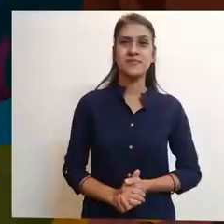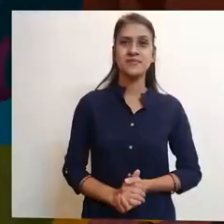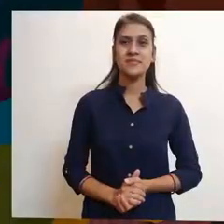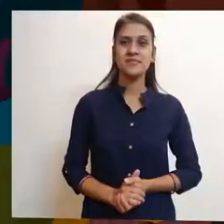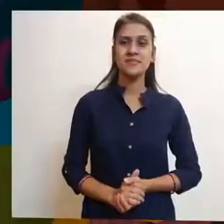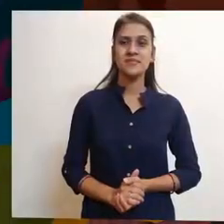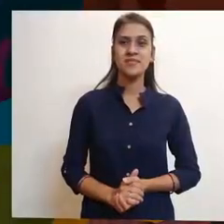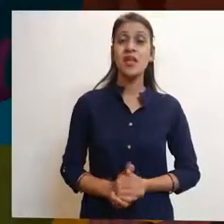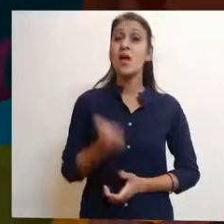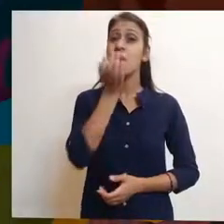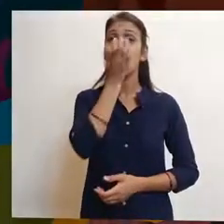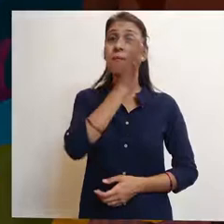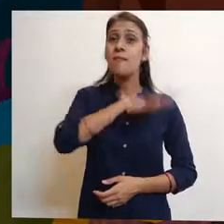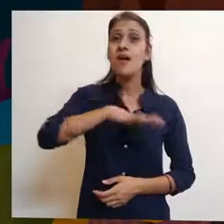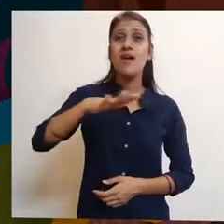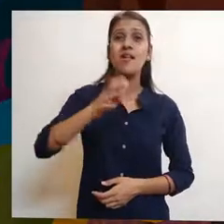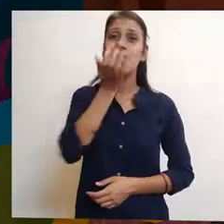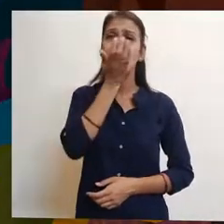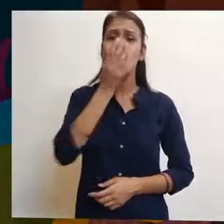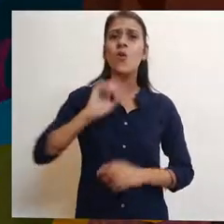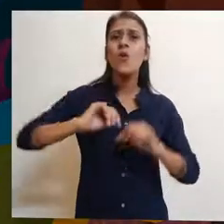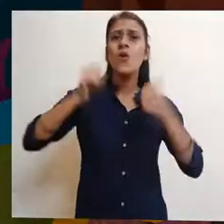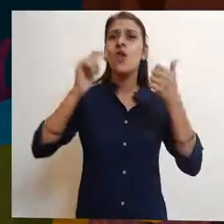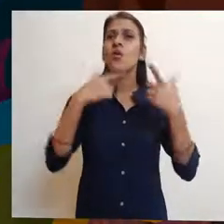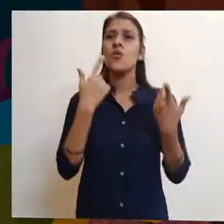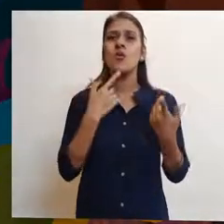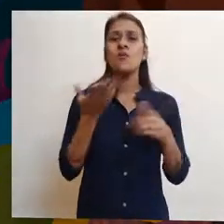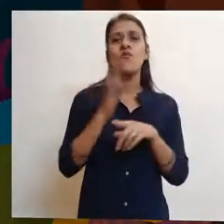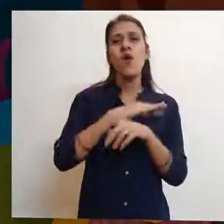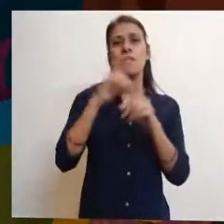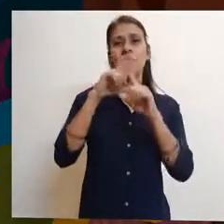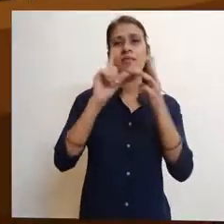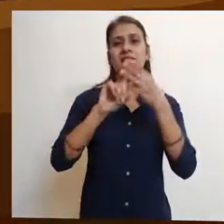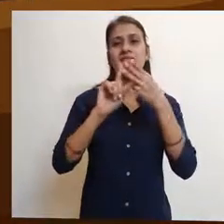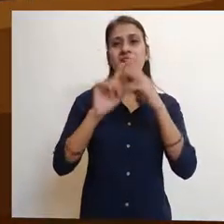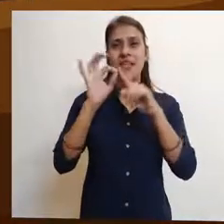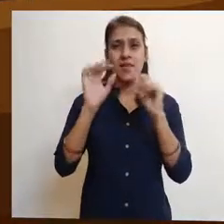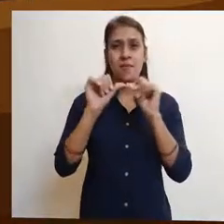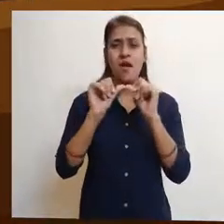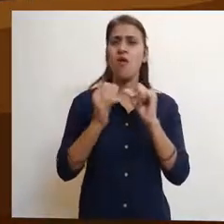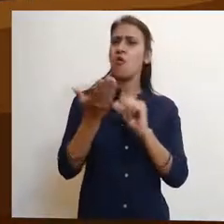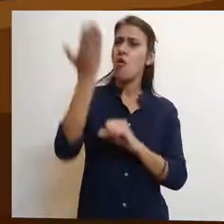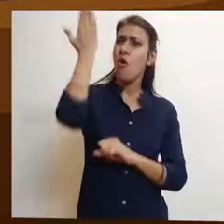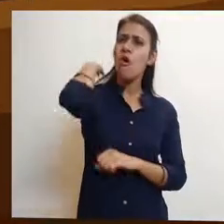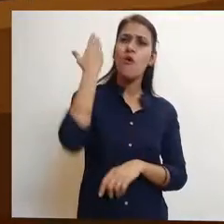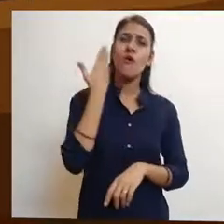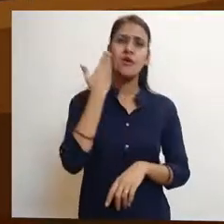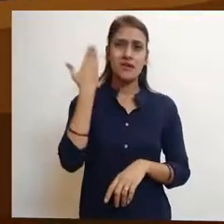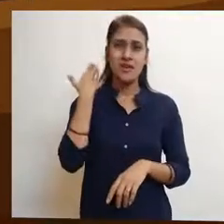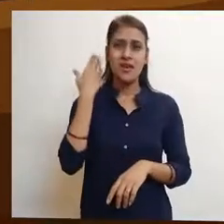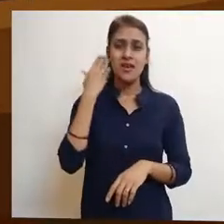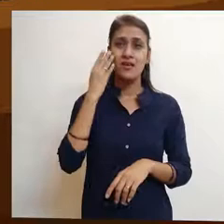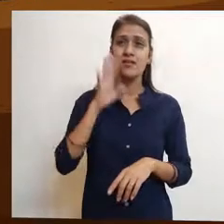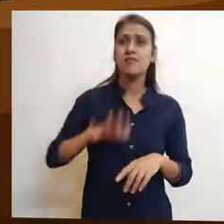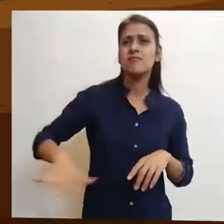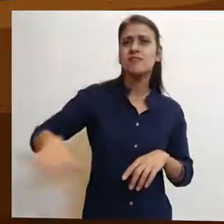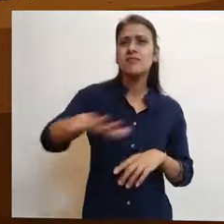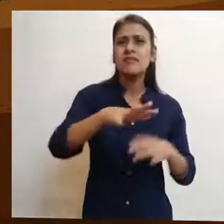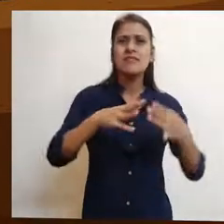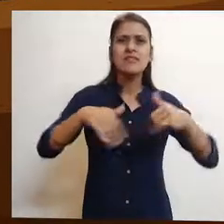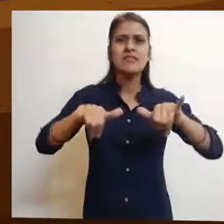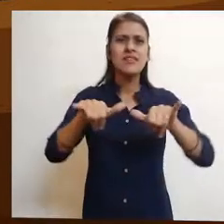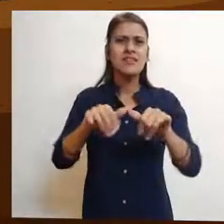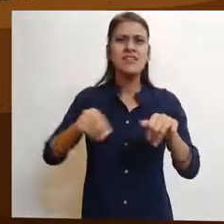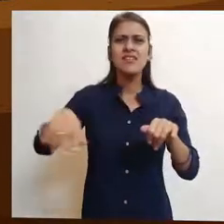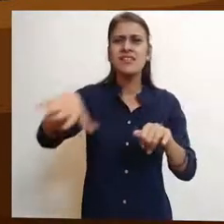Who Owns the Water by Deepa Balsawar Once upon a time, on the outskirts of a dusty